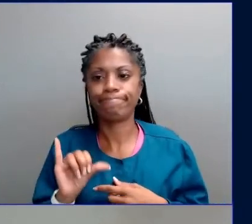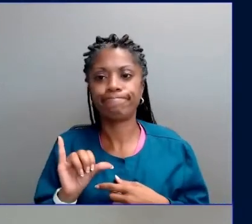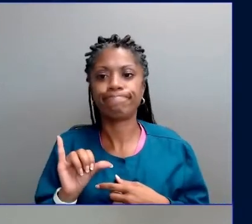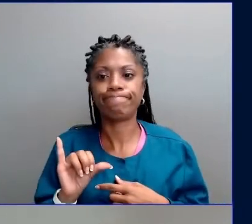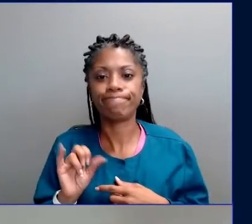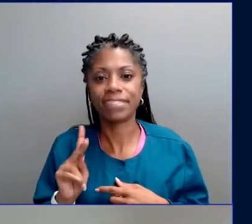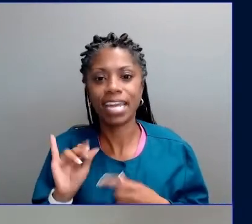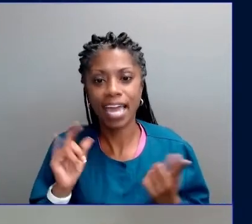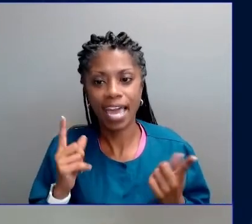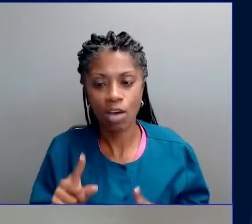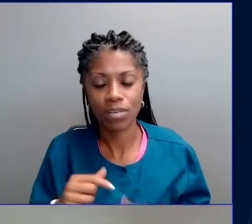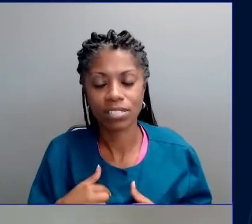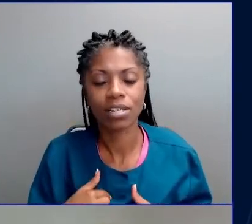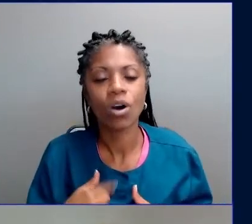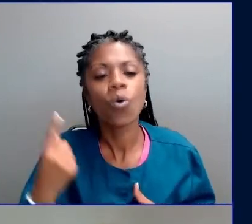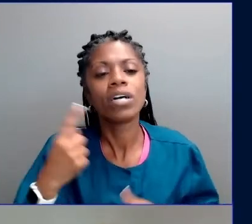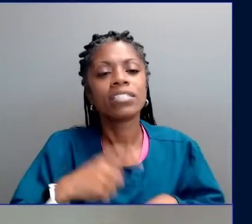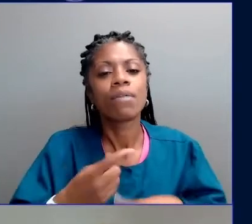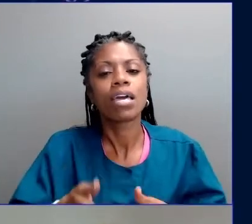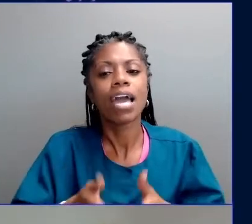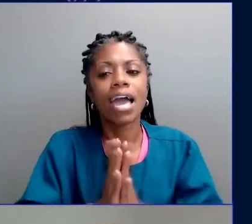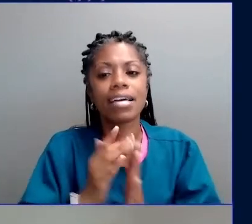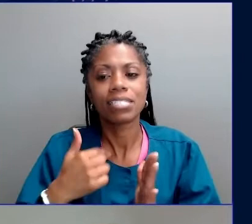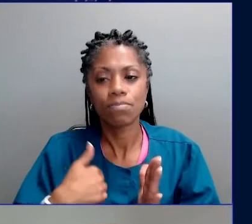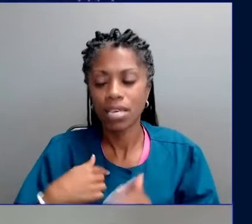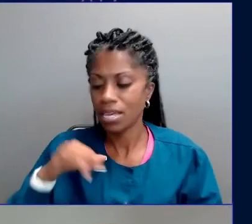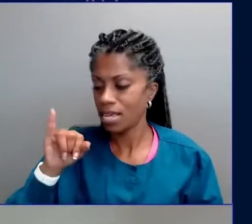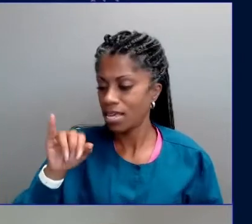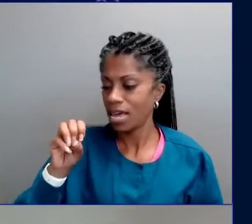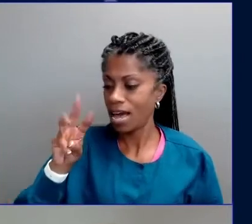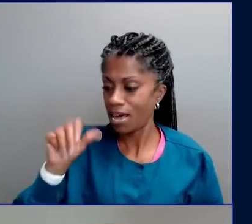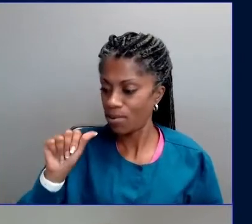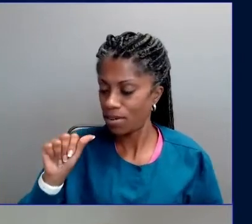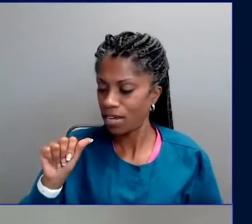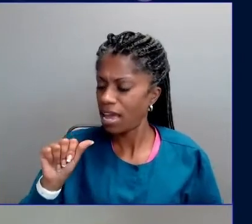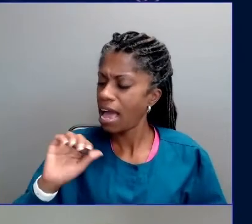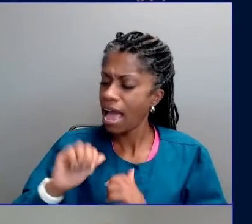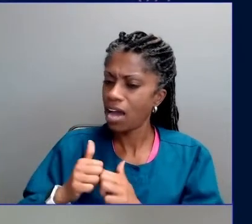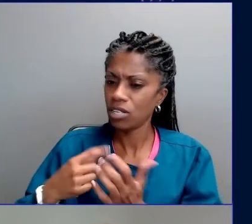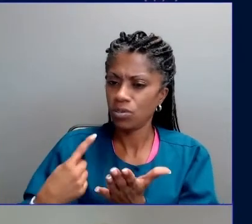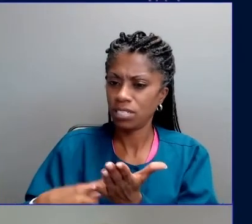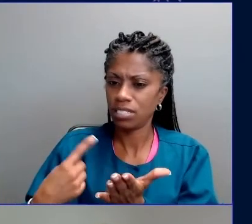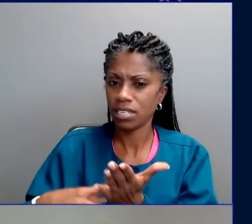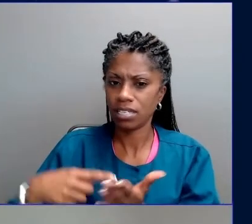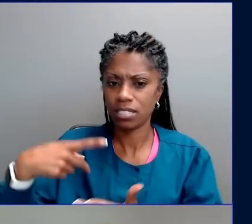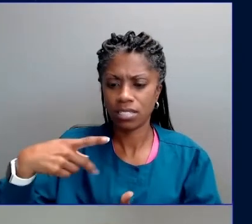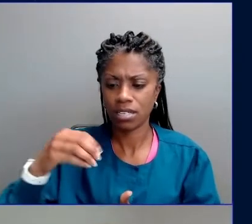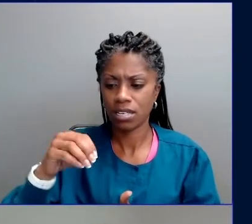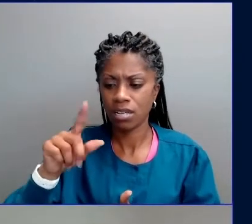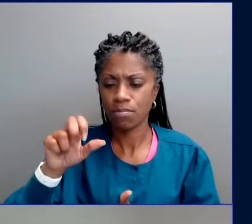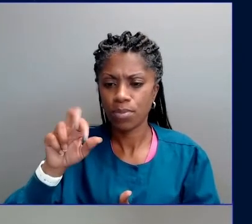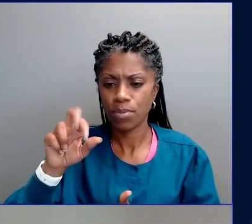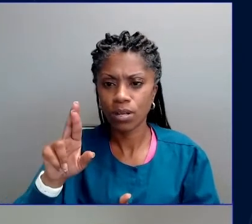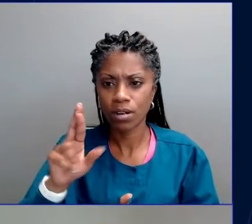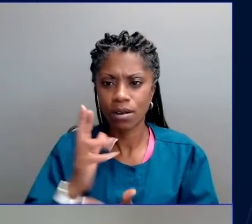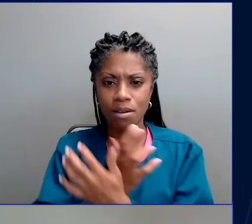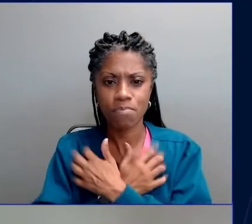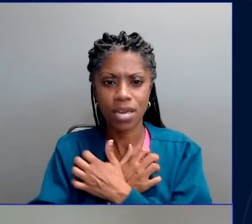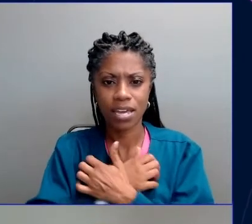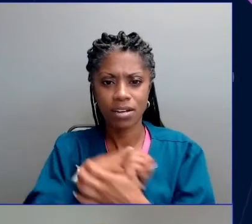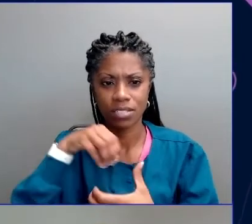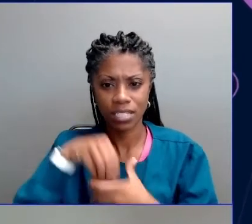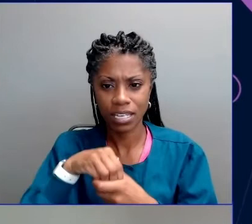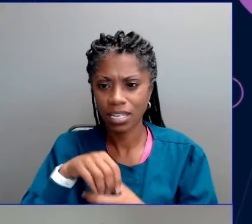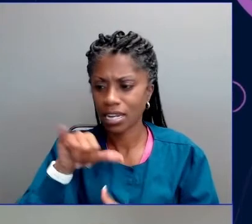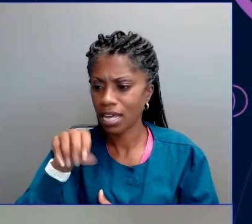in Iowa, how do you talk about polar bears in Iowa? And my answer is, you don't. If you're in Iowa, you talk about corn.